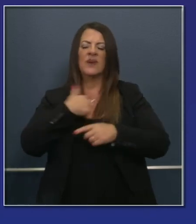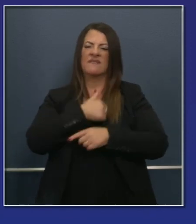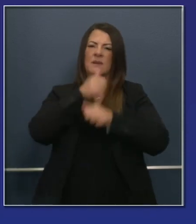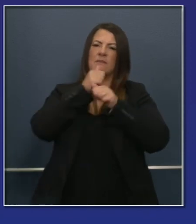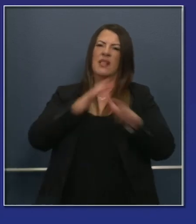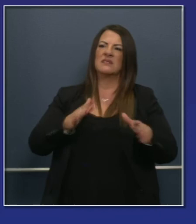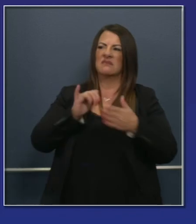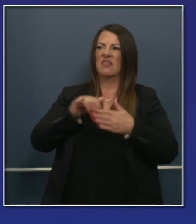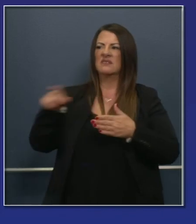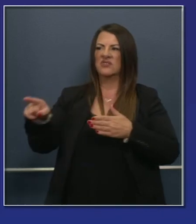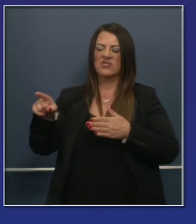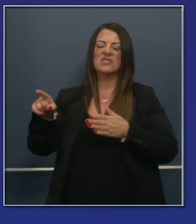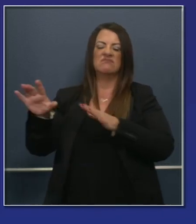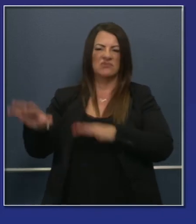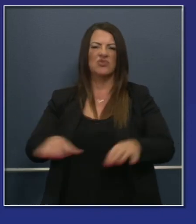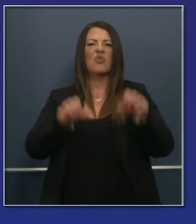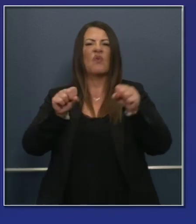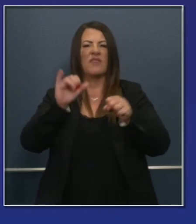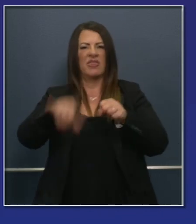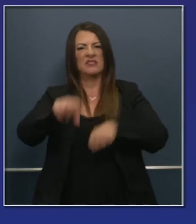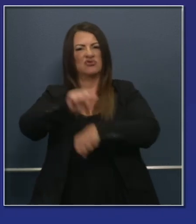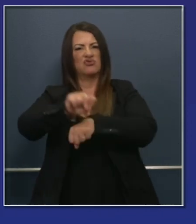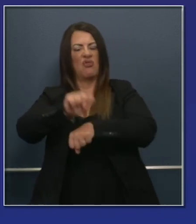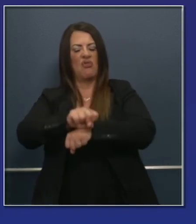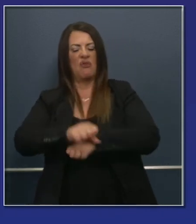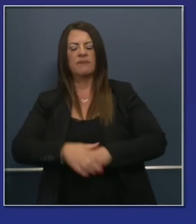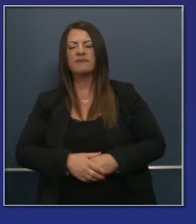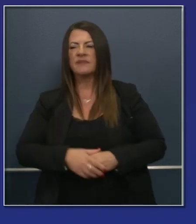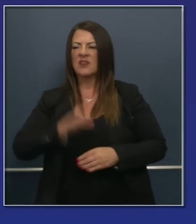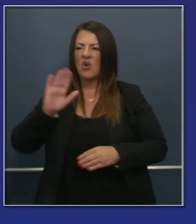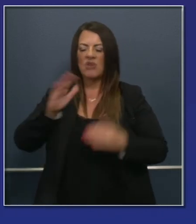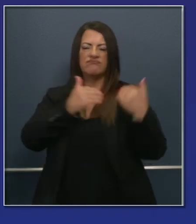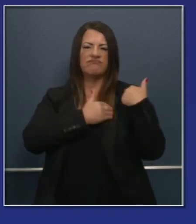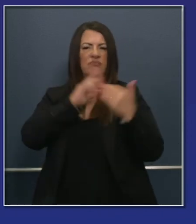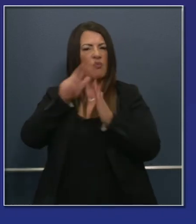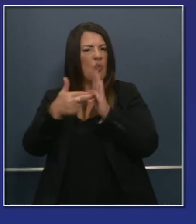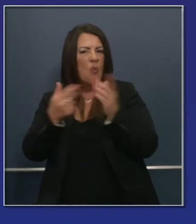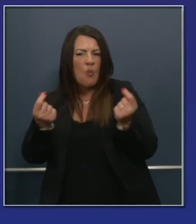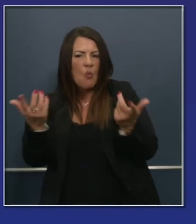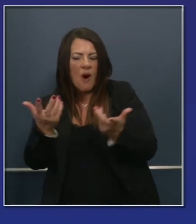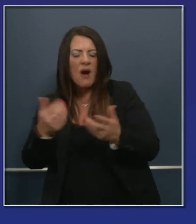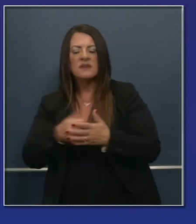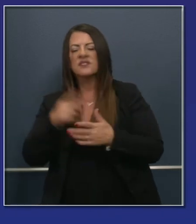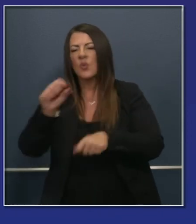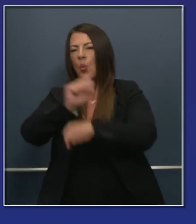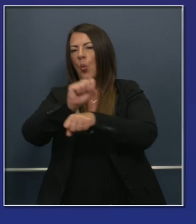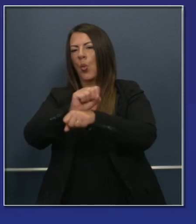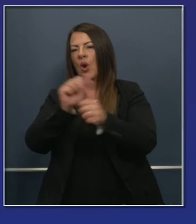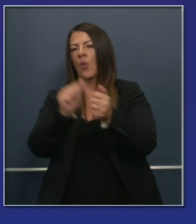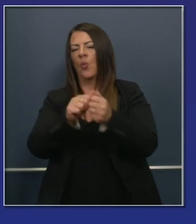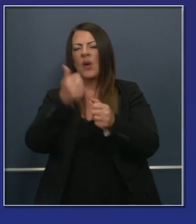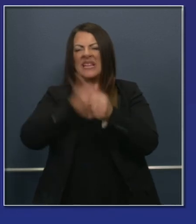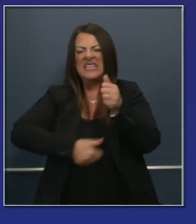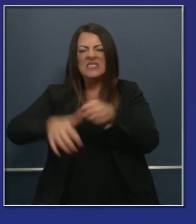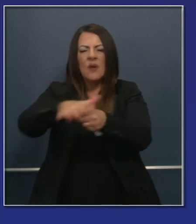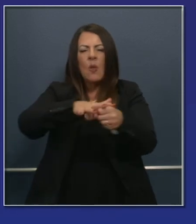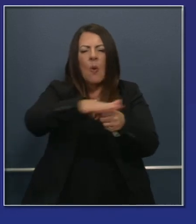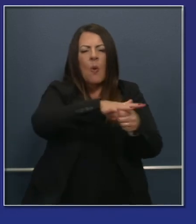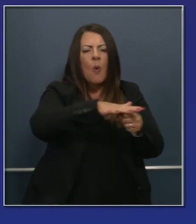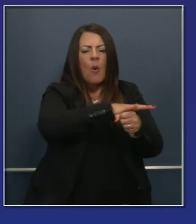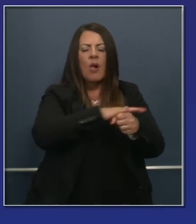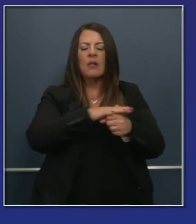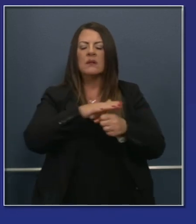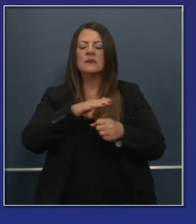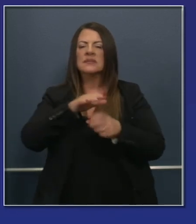took this formal role here in the state of California. But in that role, Linda has been working with local districts on the application,